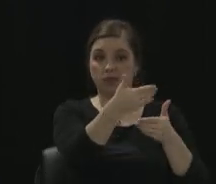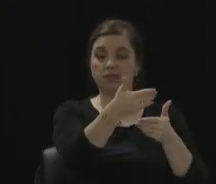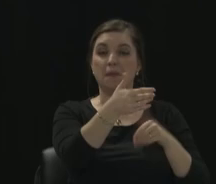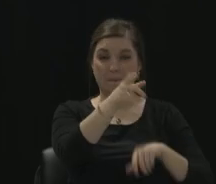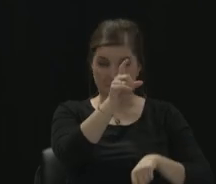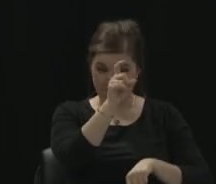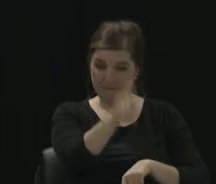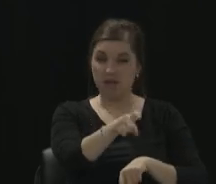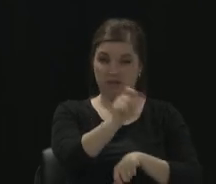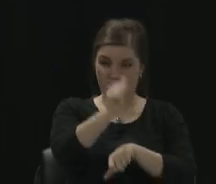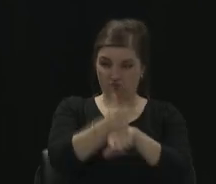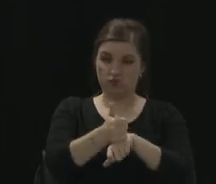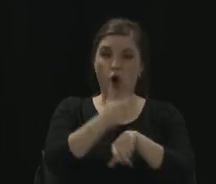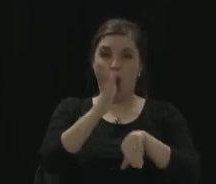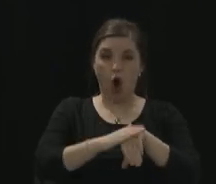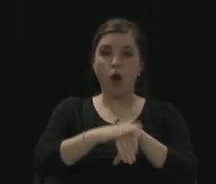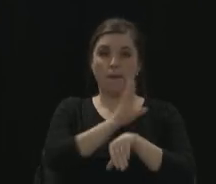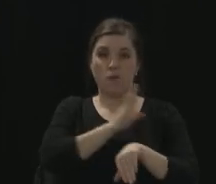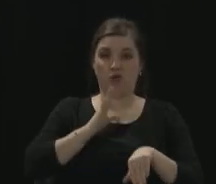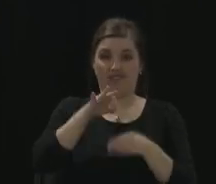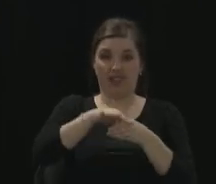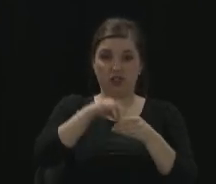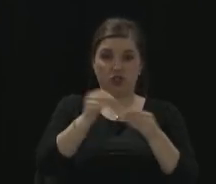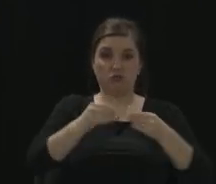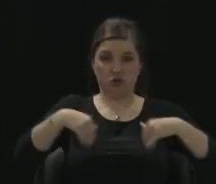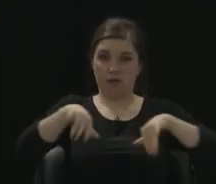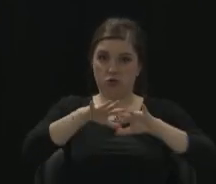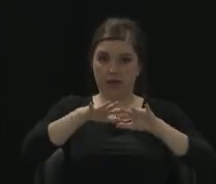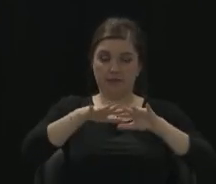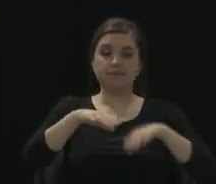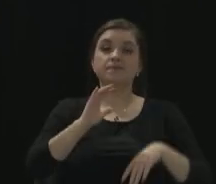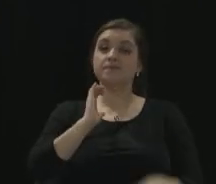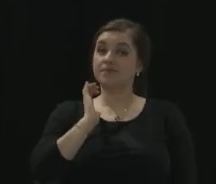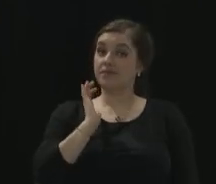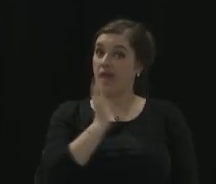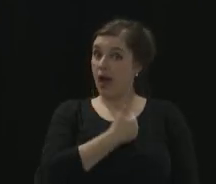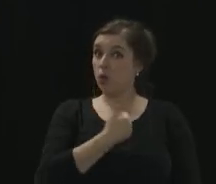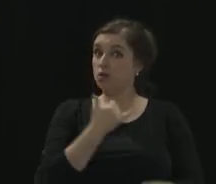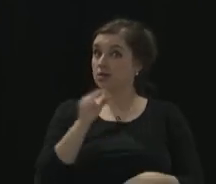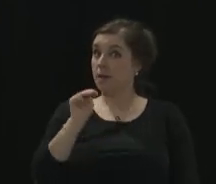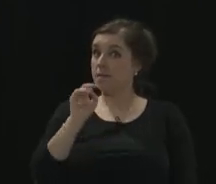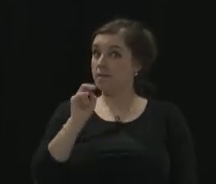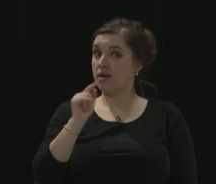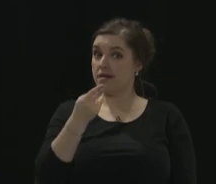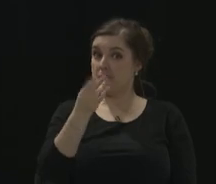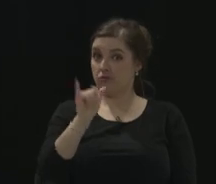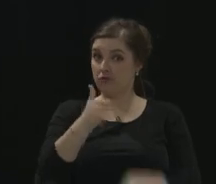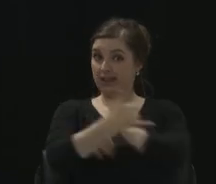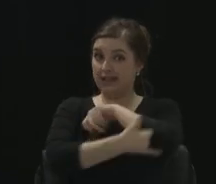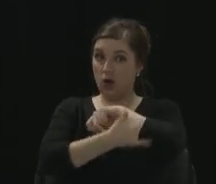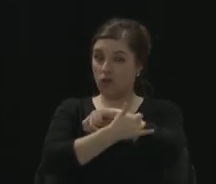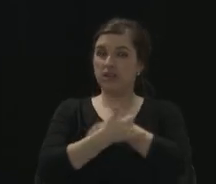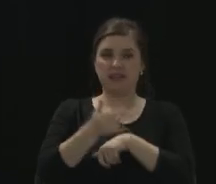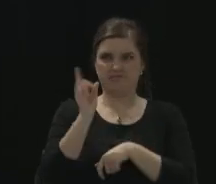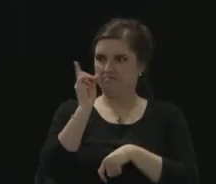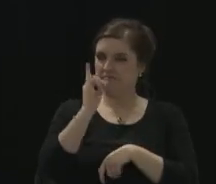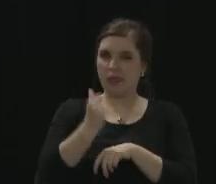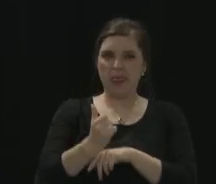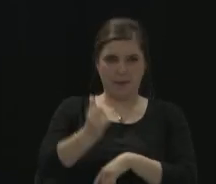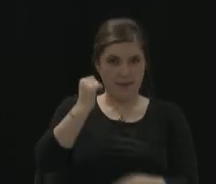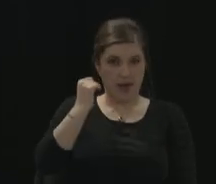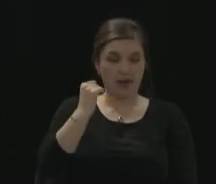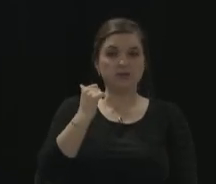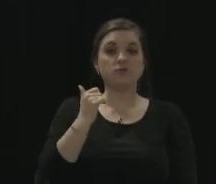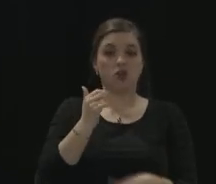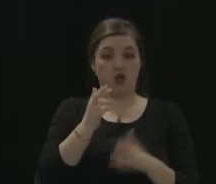property of the Board of Elections. Ours in Montgomery County is in the back. It's on Vista View is the